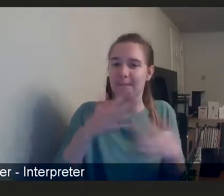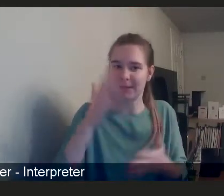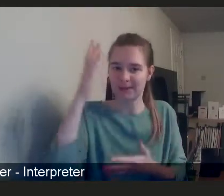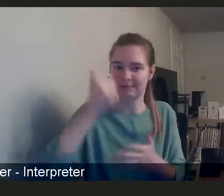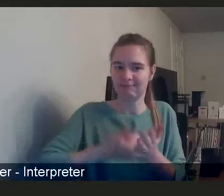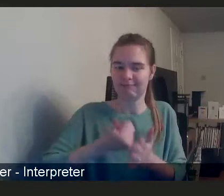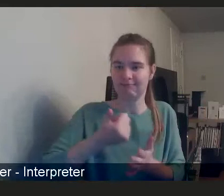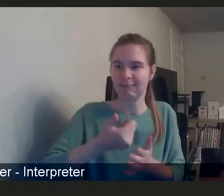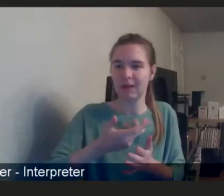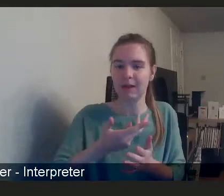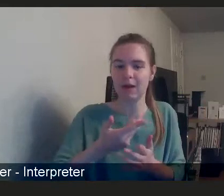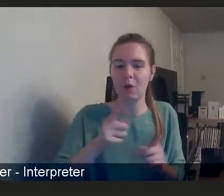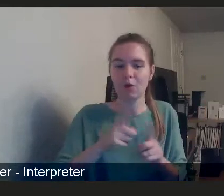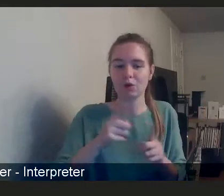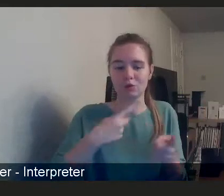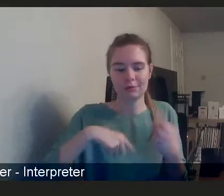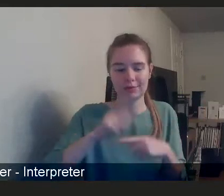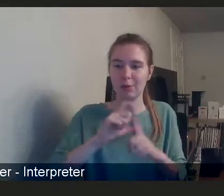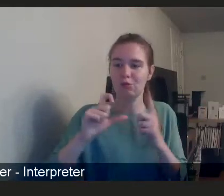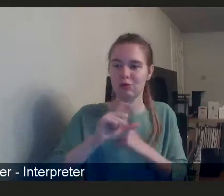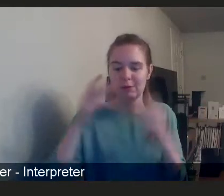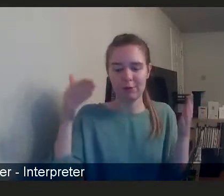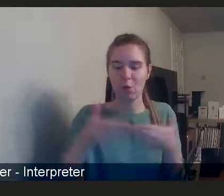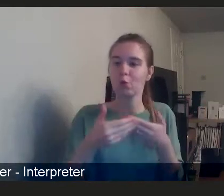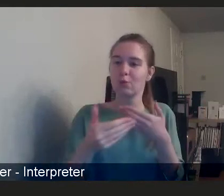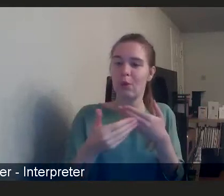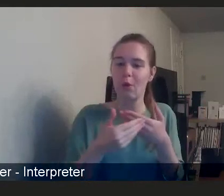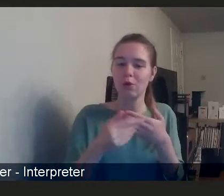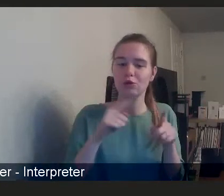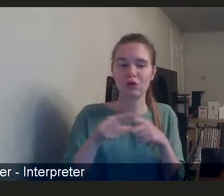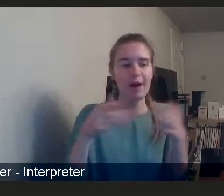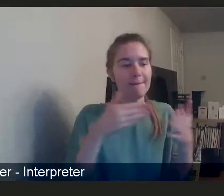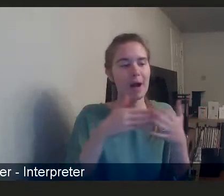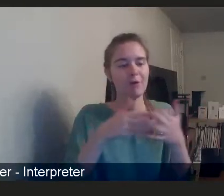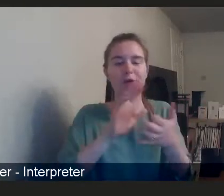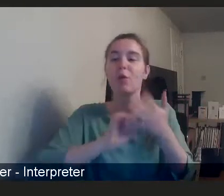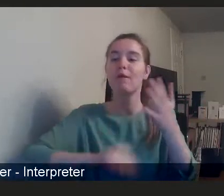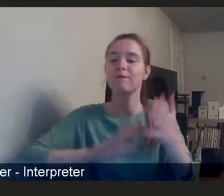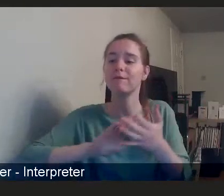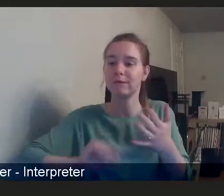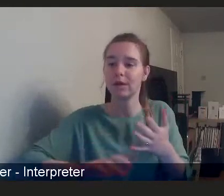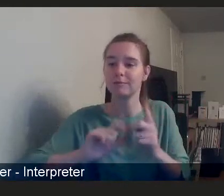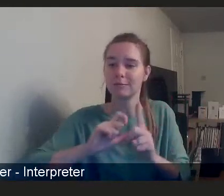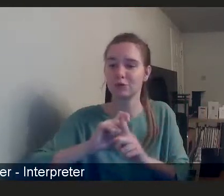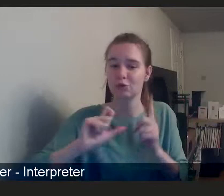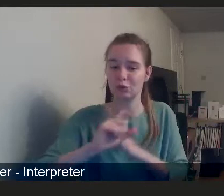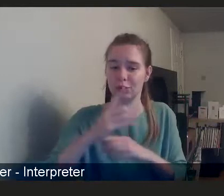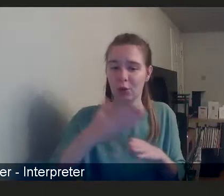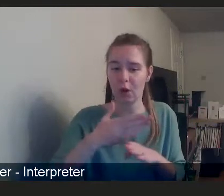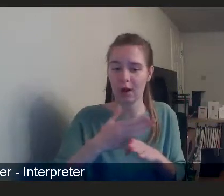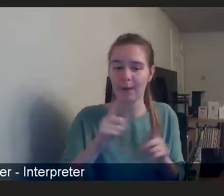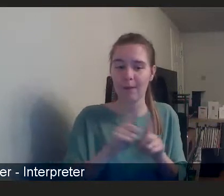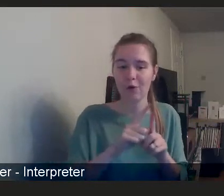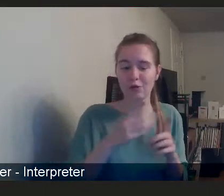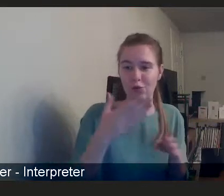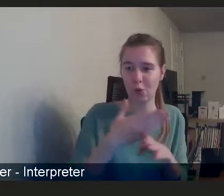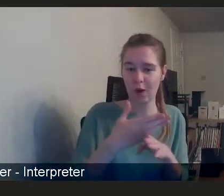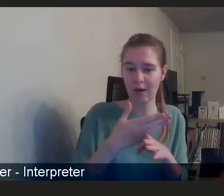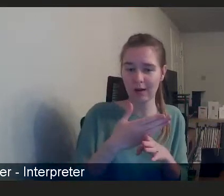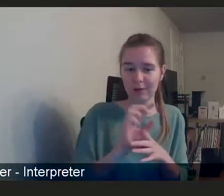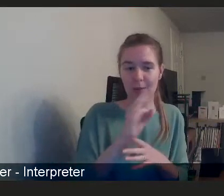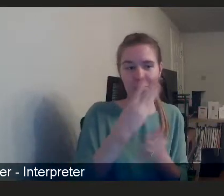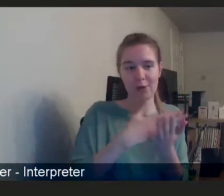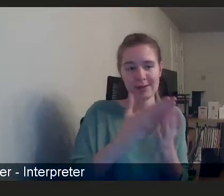worked on within the communities to break down barriers. But there's also work that needs to happen between third sector